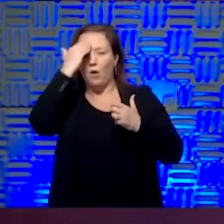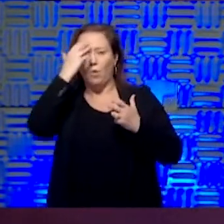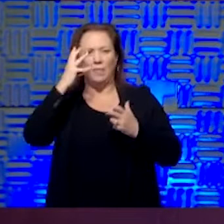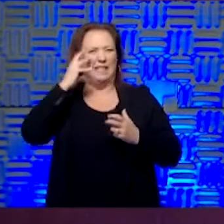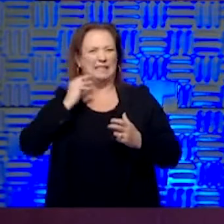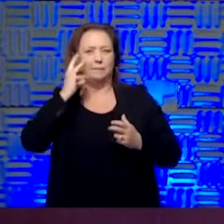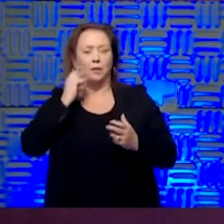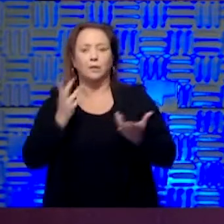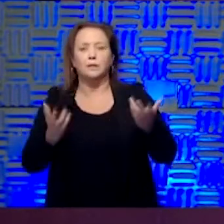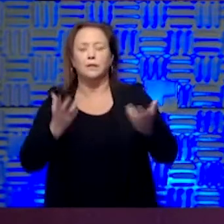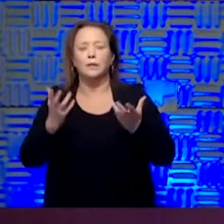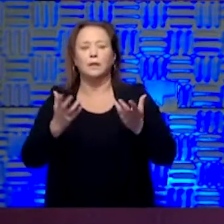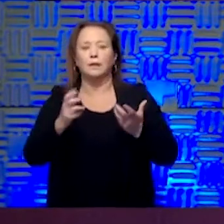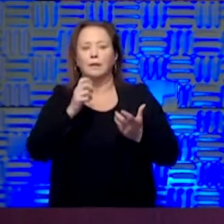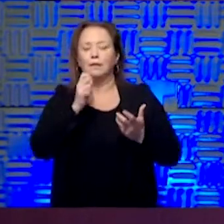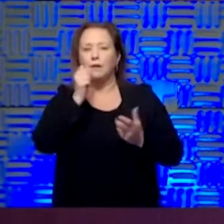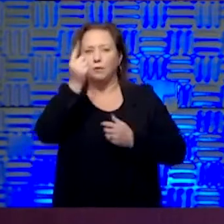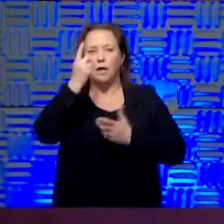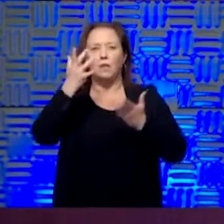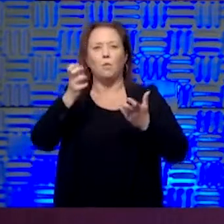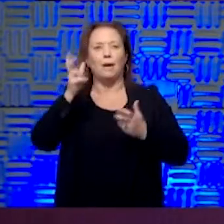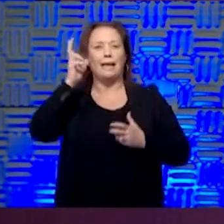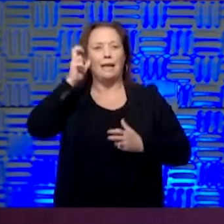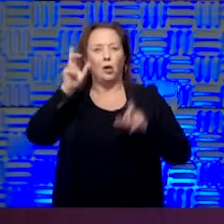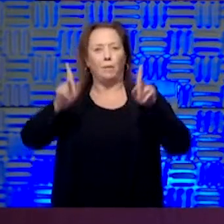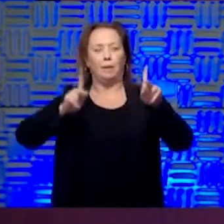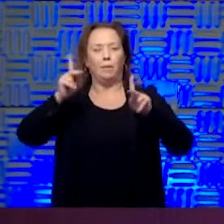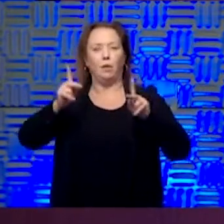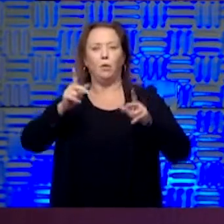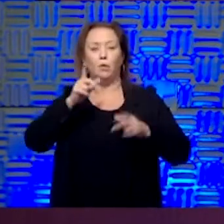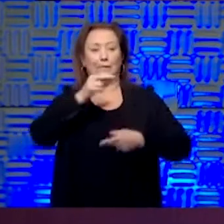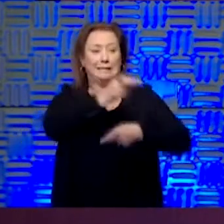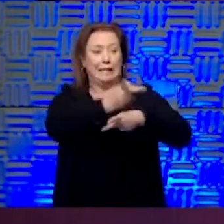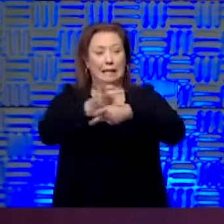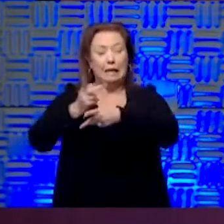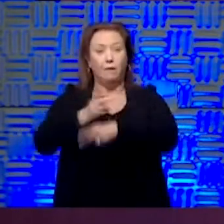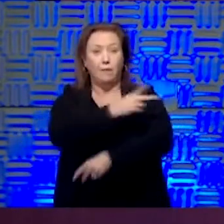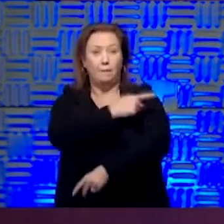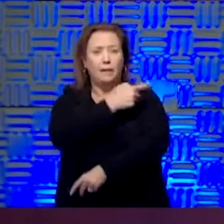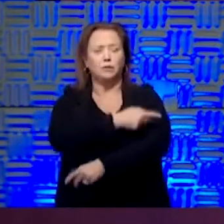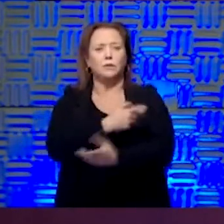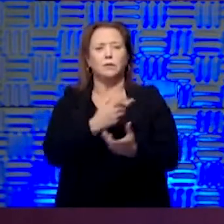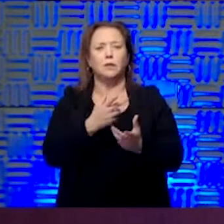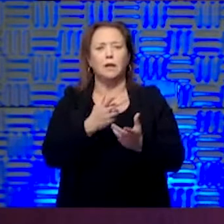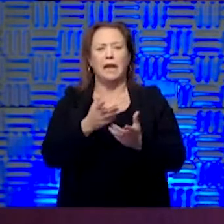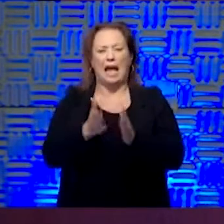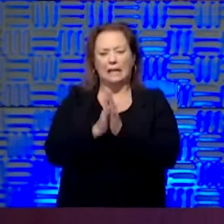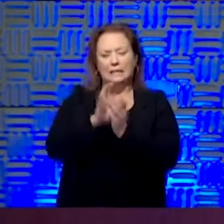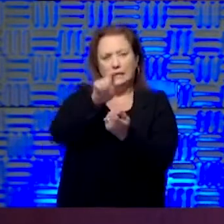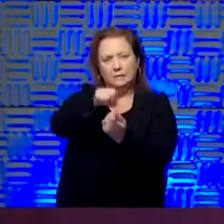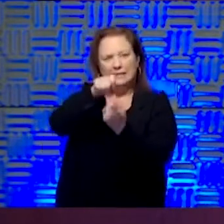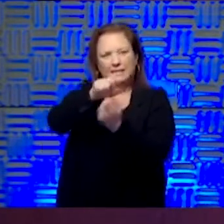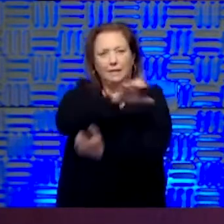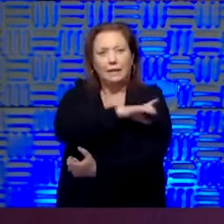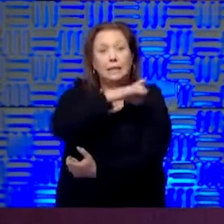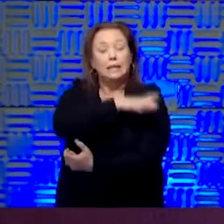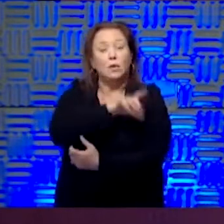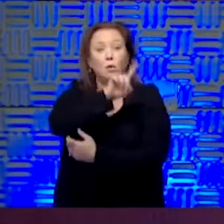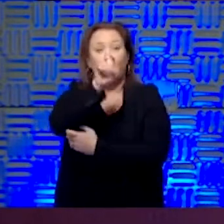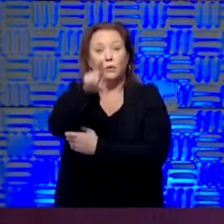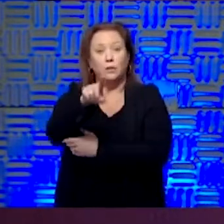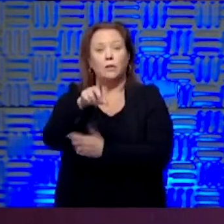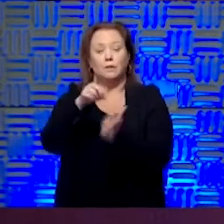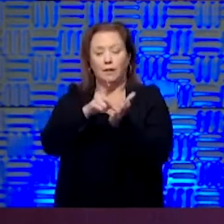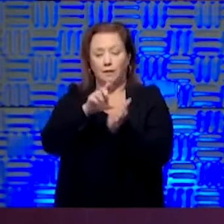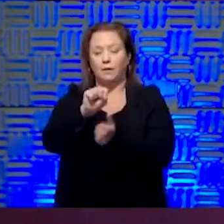experience like? They really do want to hear from folks on the front line who are taking care of these patients, asking very specific clinical questions that folks like